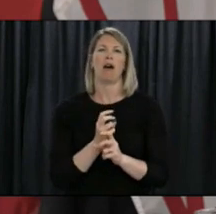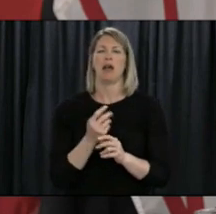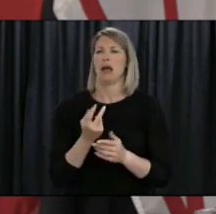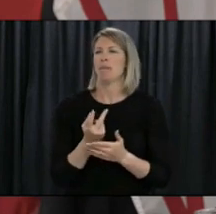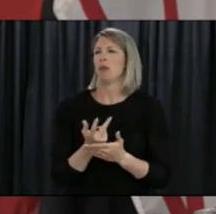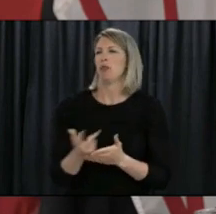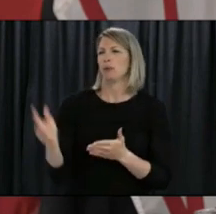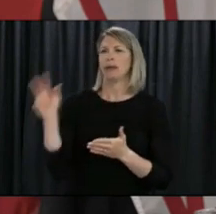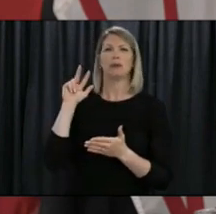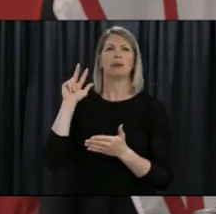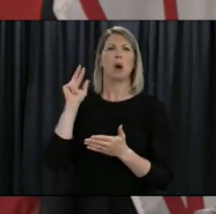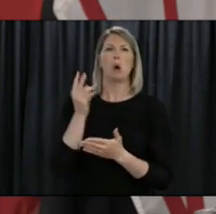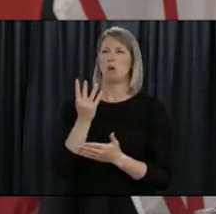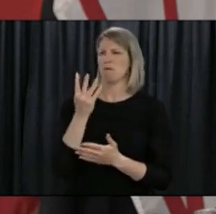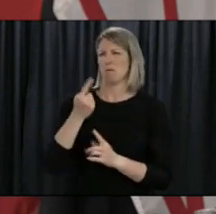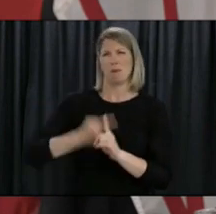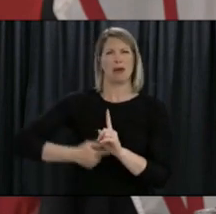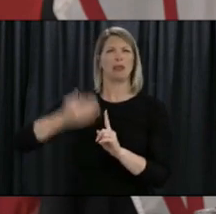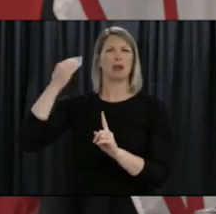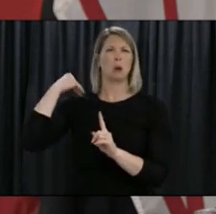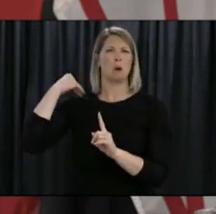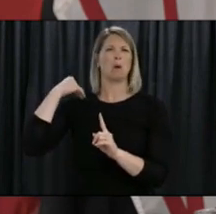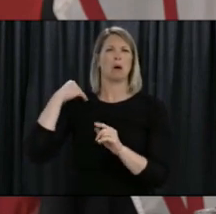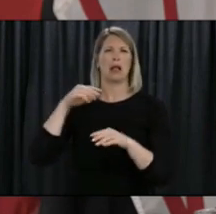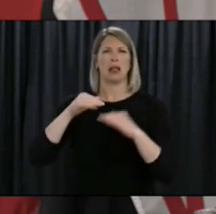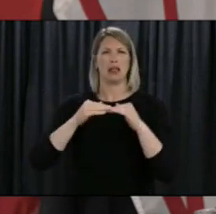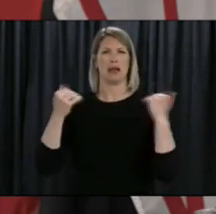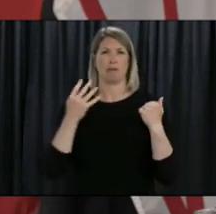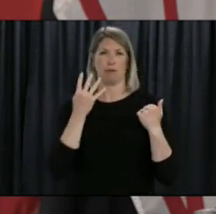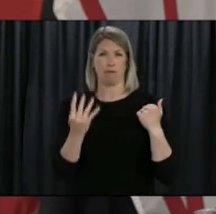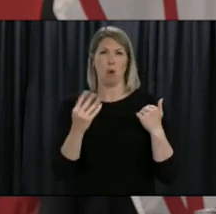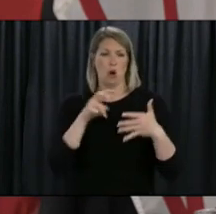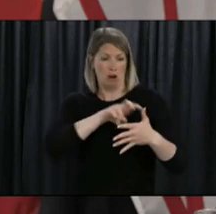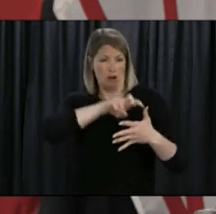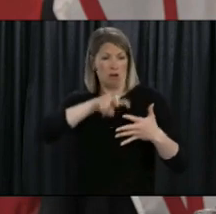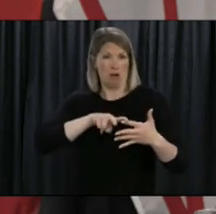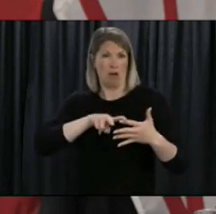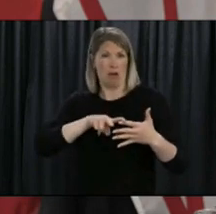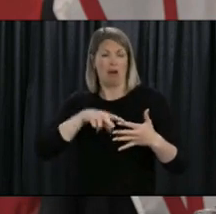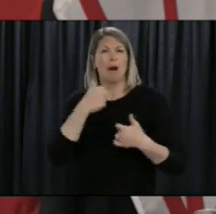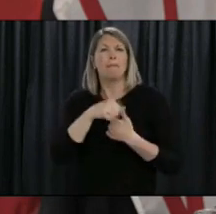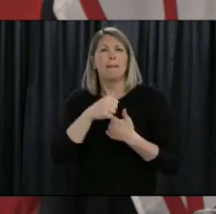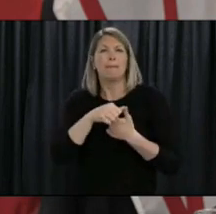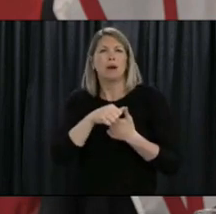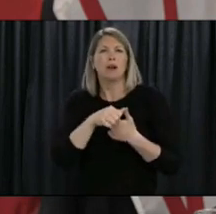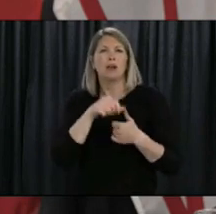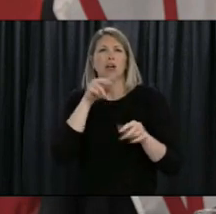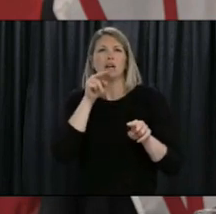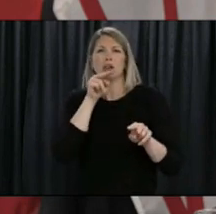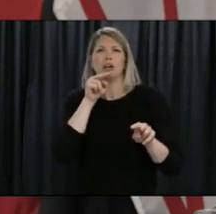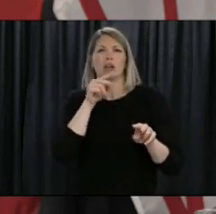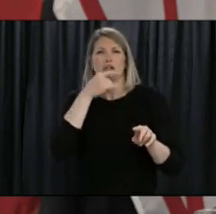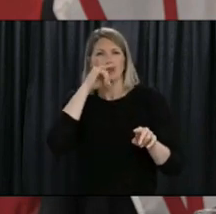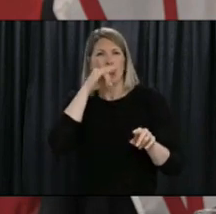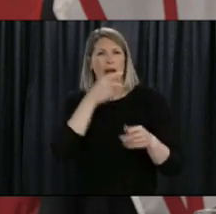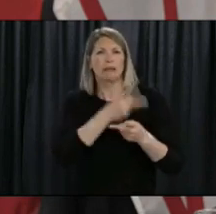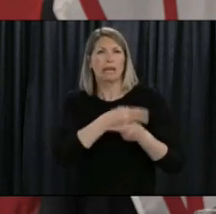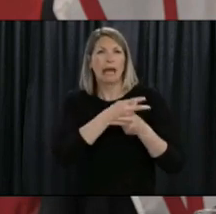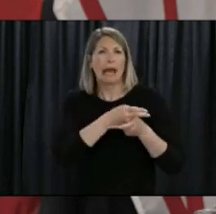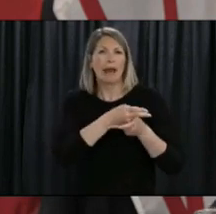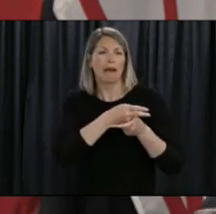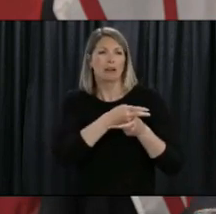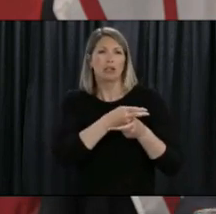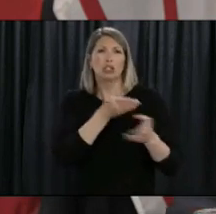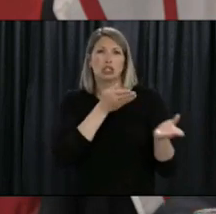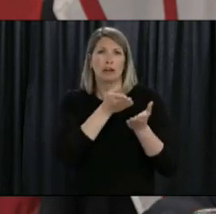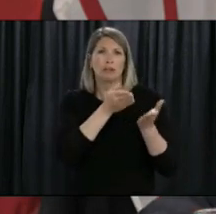eased some restrictions in areas like child care services. It went from only allowing children of essential workers to